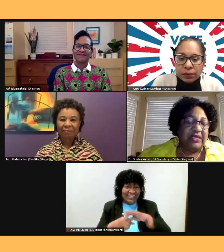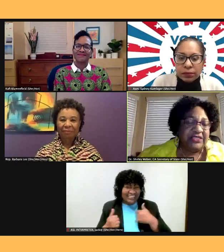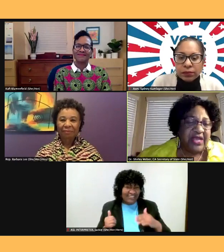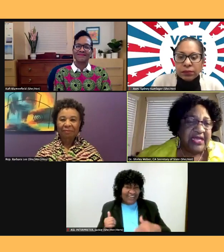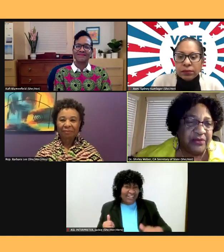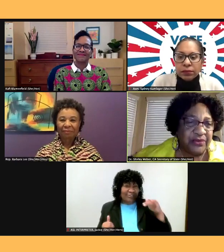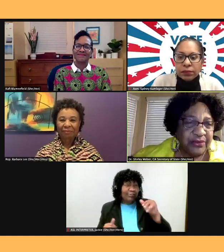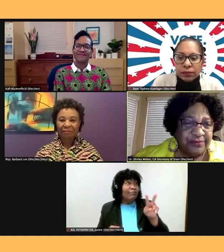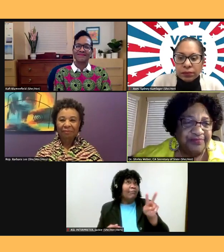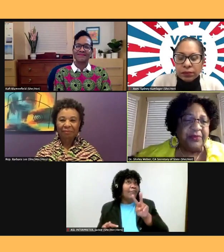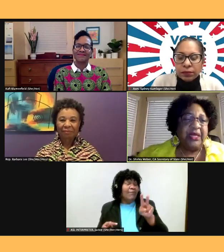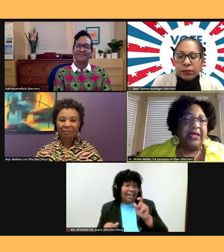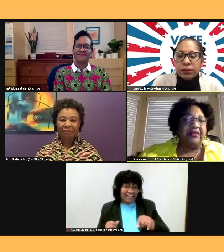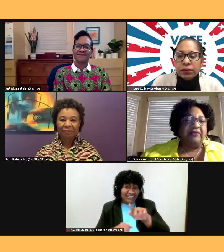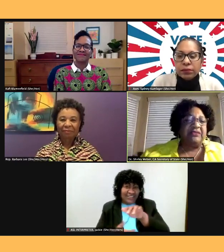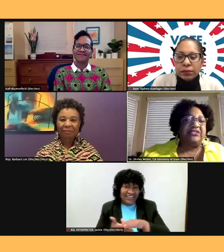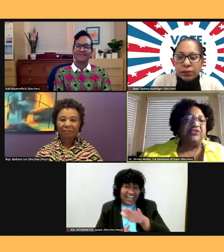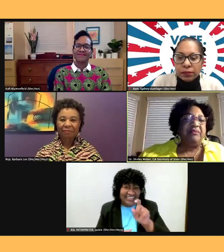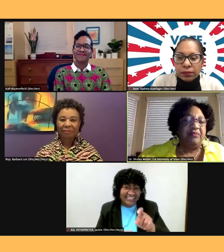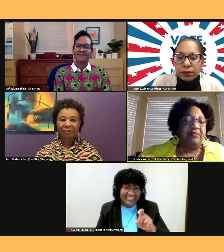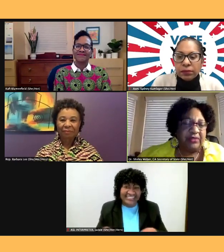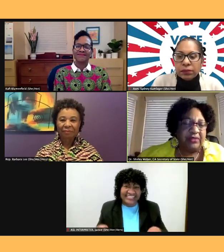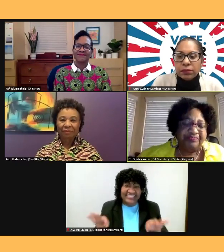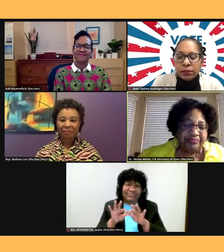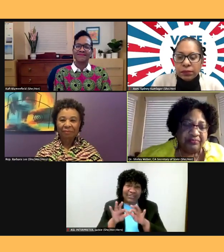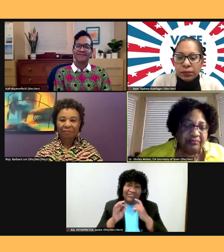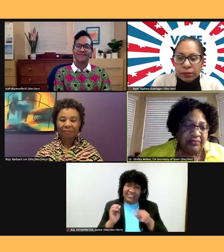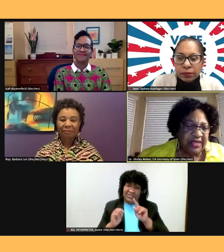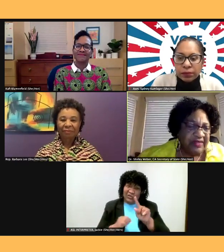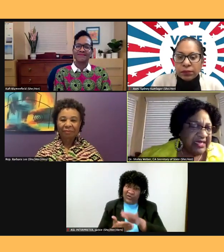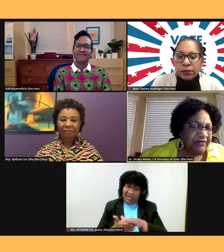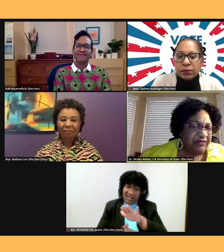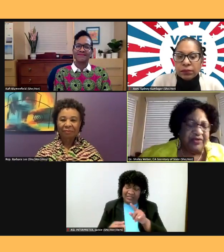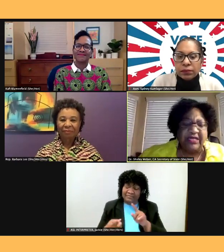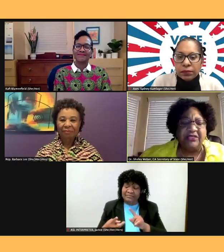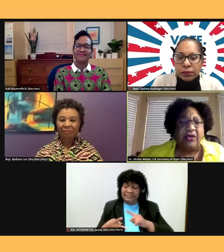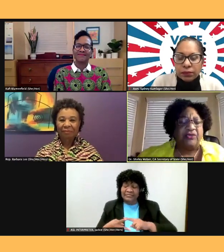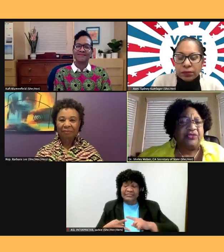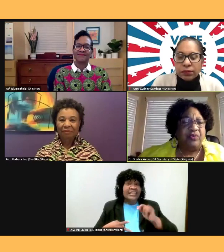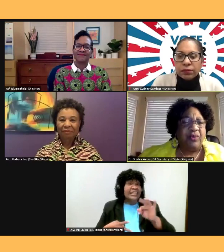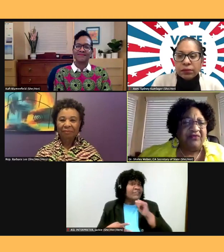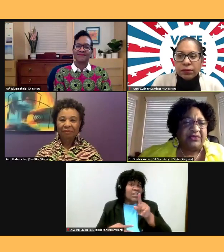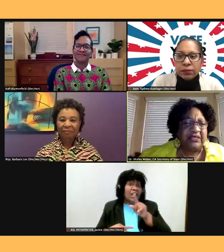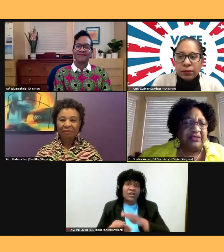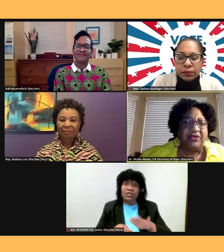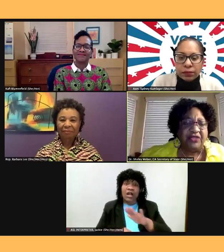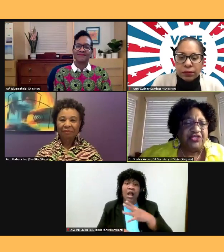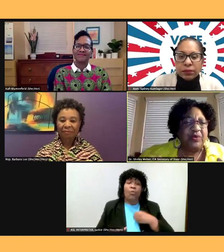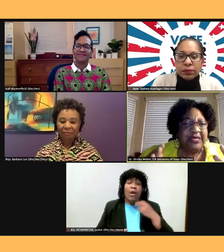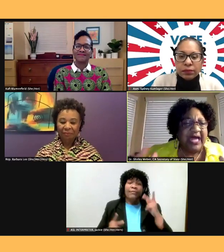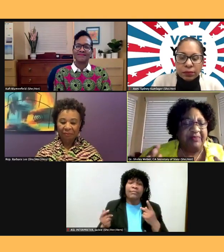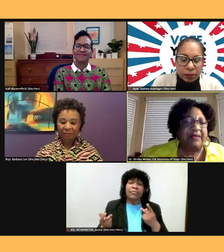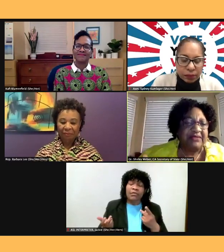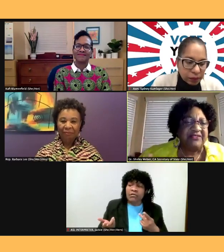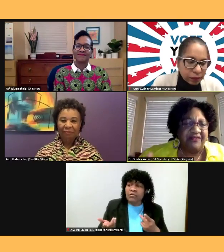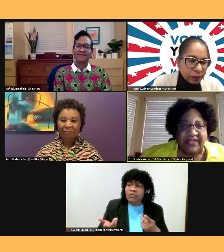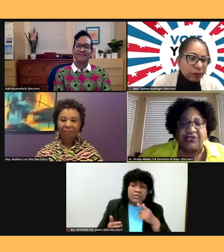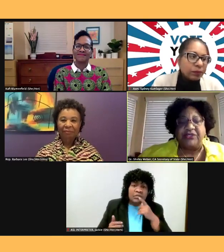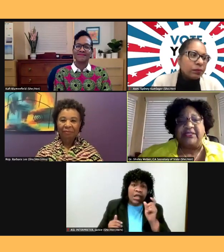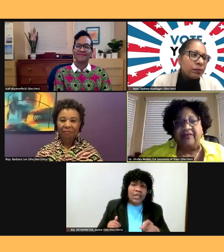school, that it was extremely important that if you didn't go to school, white folks, you know, that you would not be able to defend yourself.